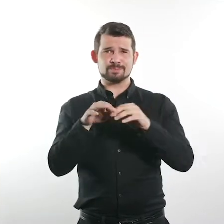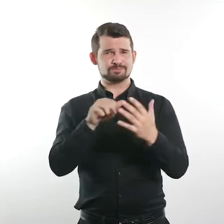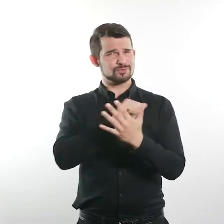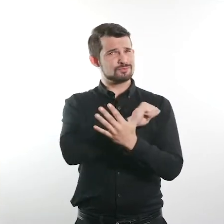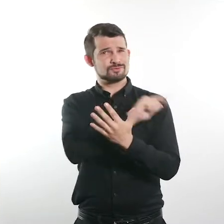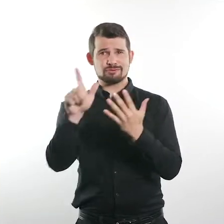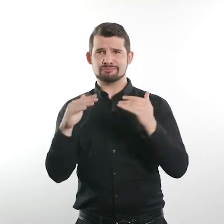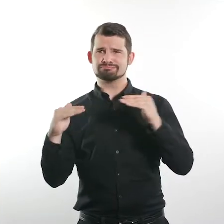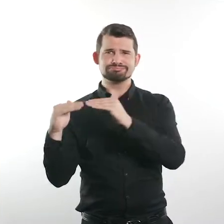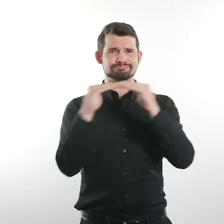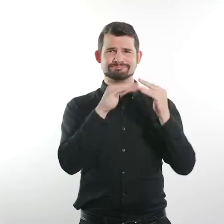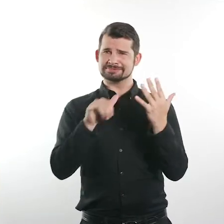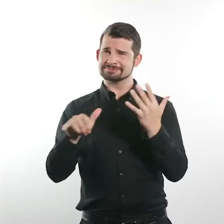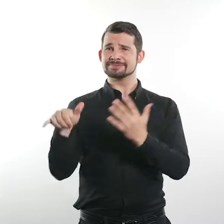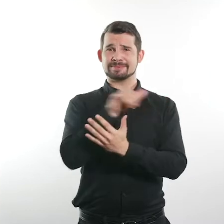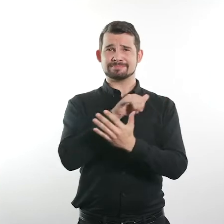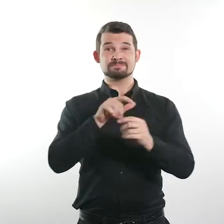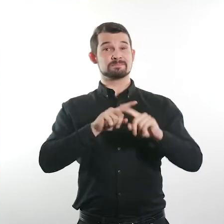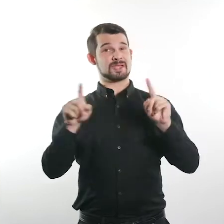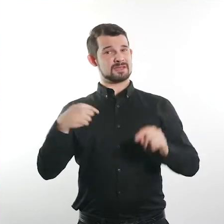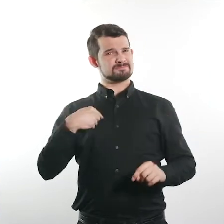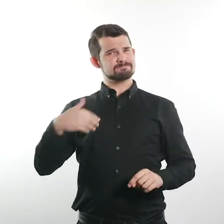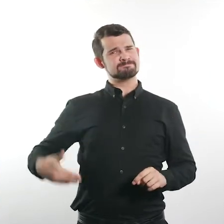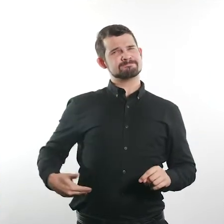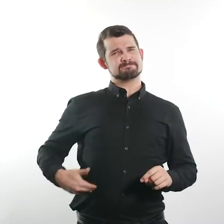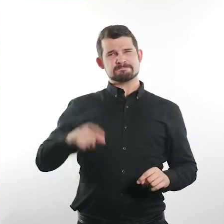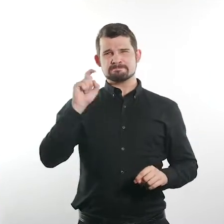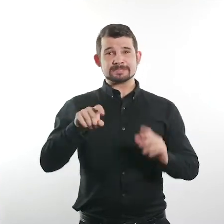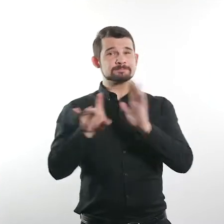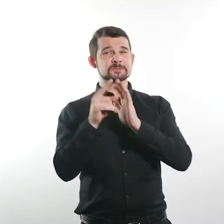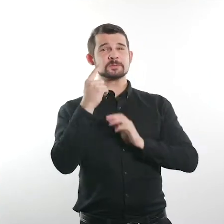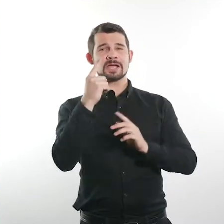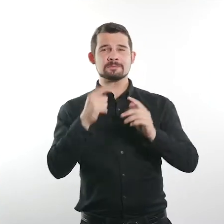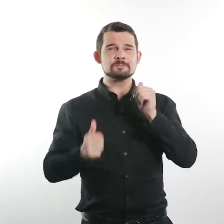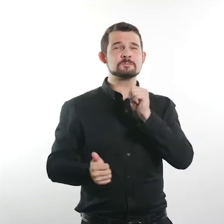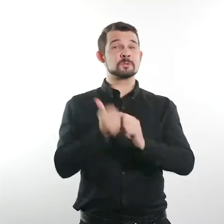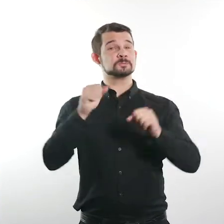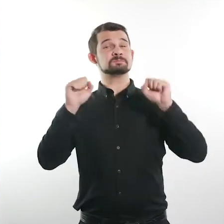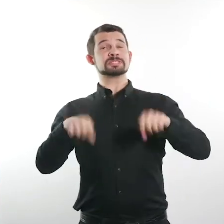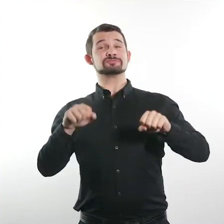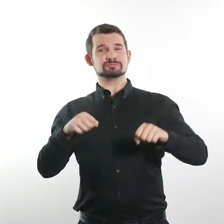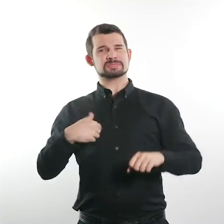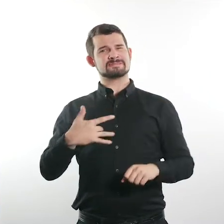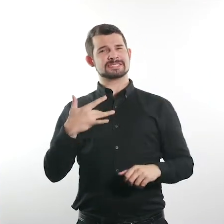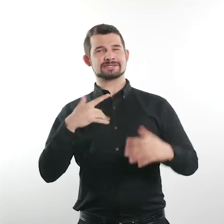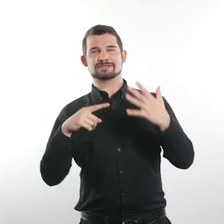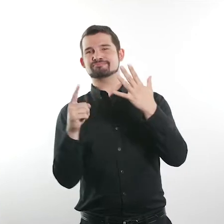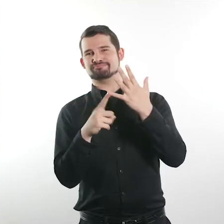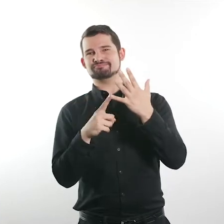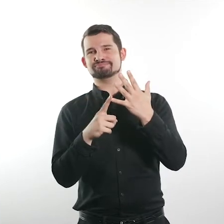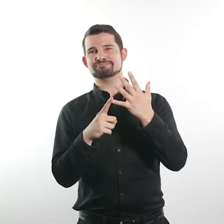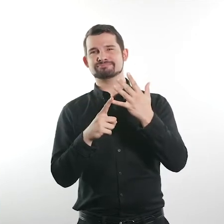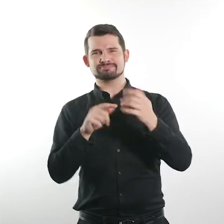they're all equally important, but if I had to pick the one that was the most, that can have the most potential